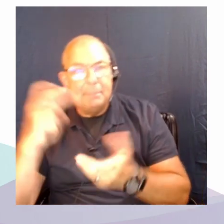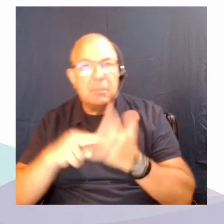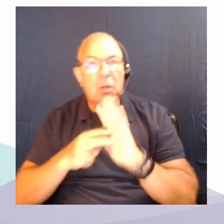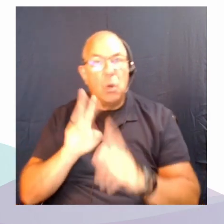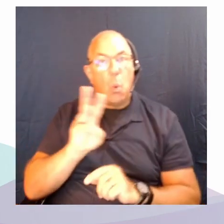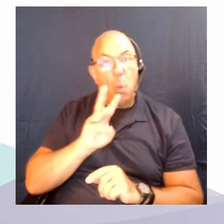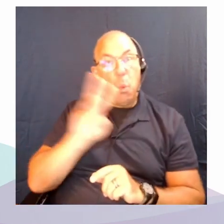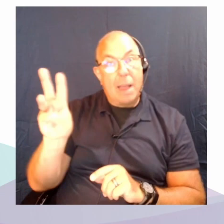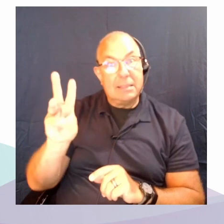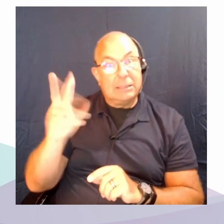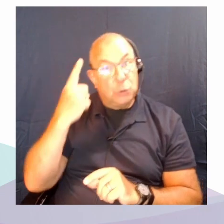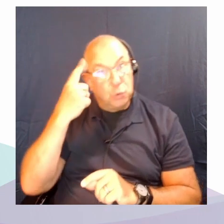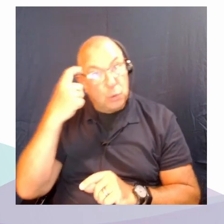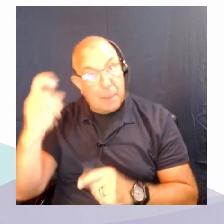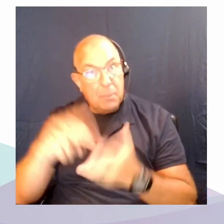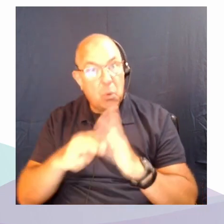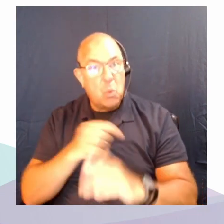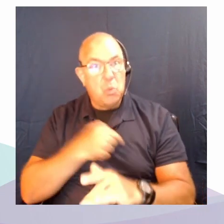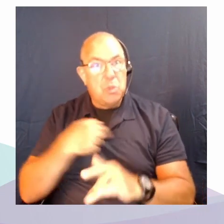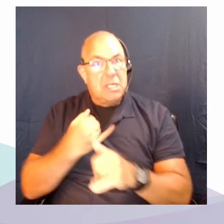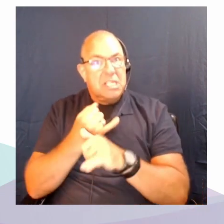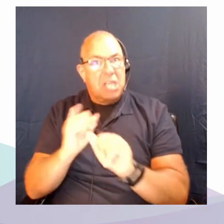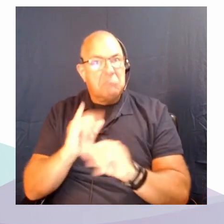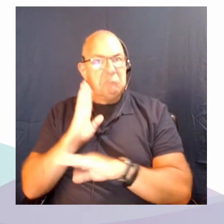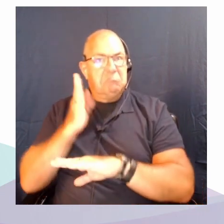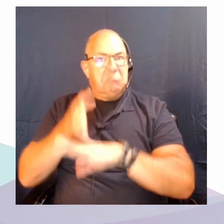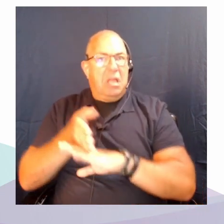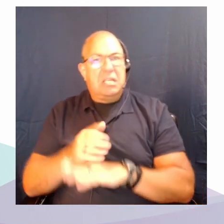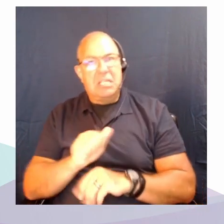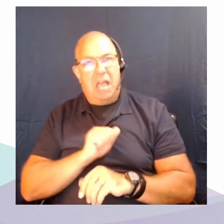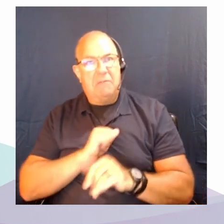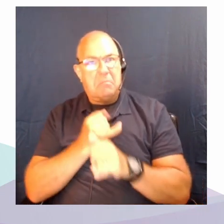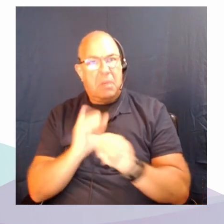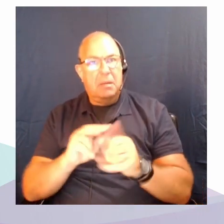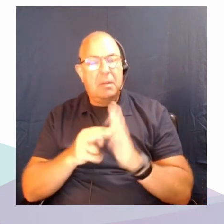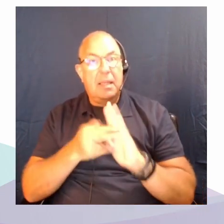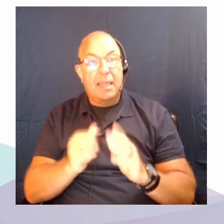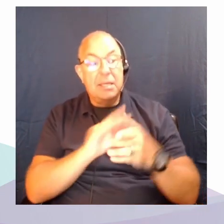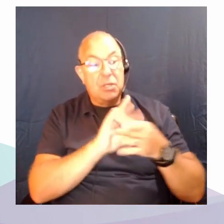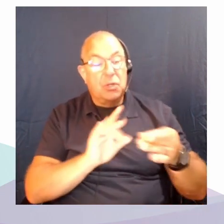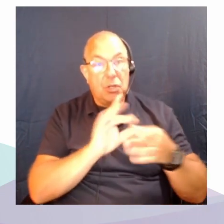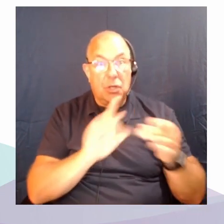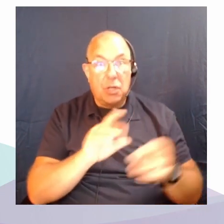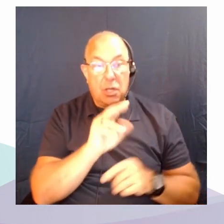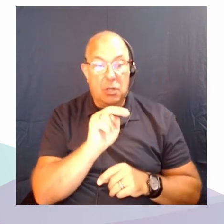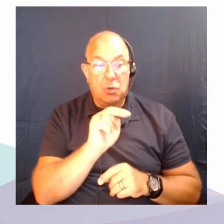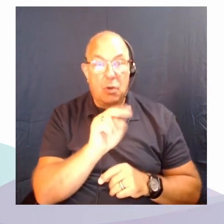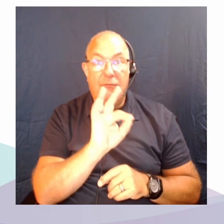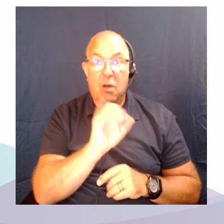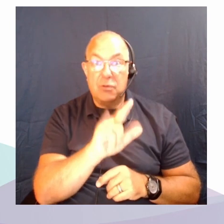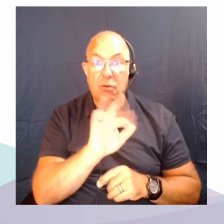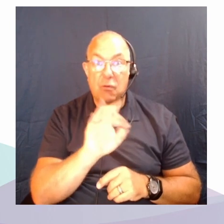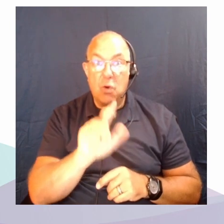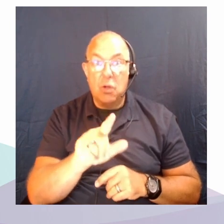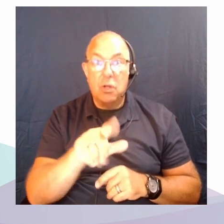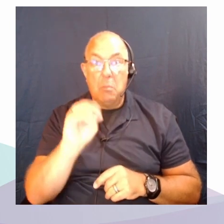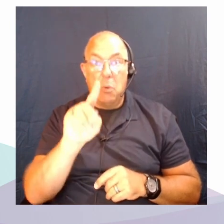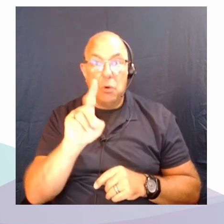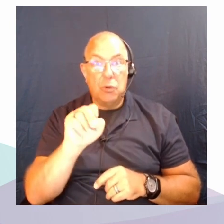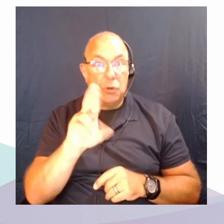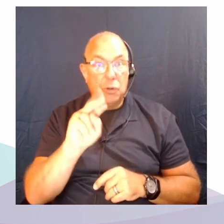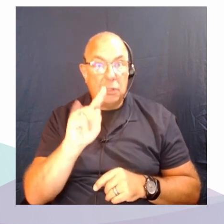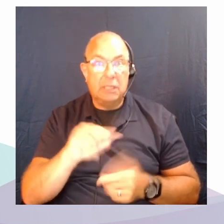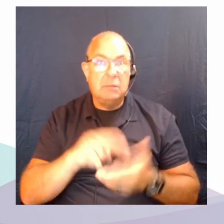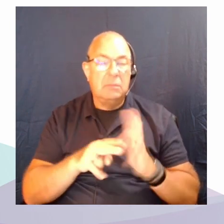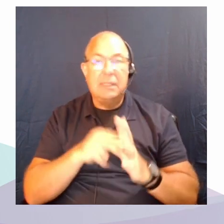autonomous and self-made, and the narrative of fossil-fueled modernity is so destructive at so many levels. So, even if we become